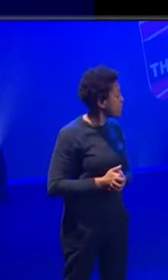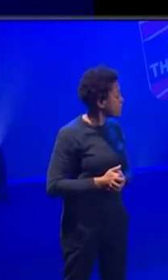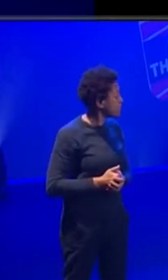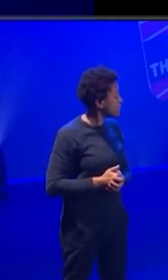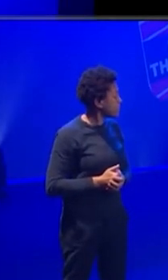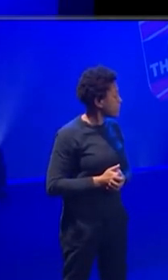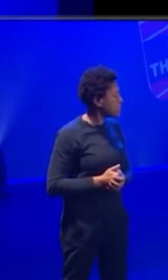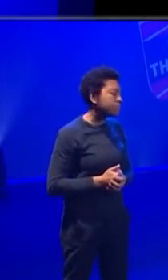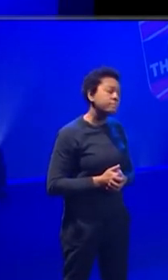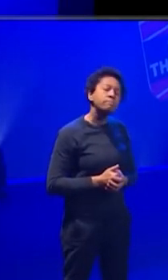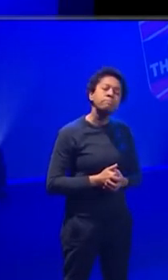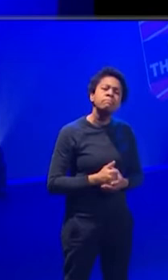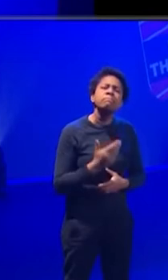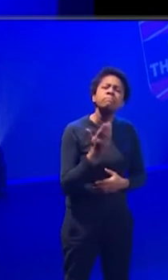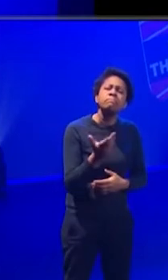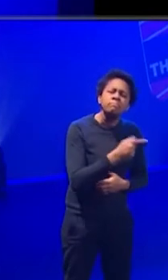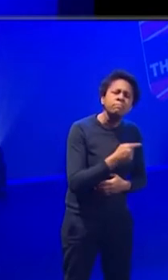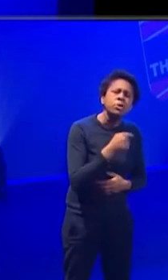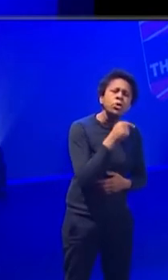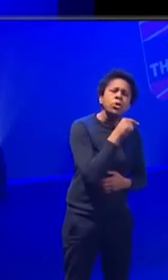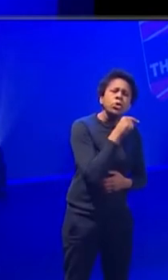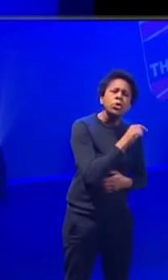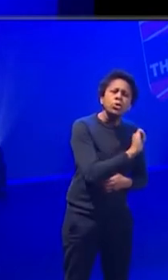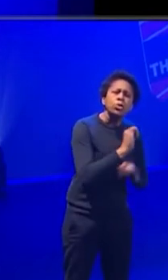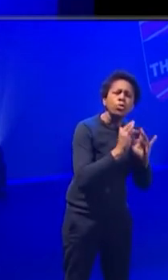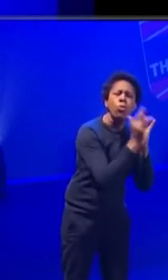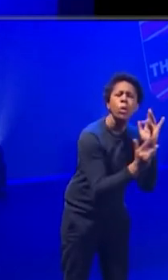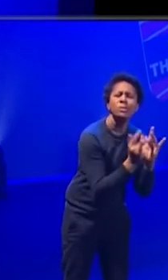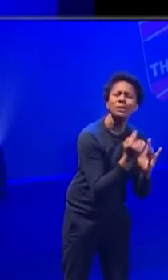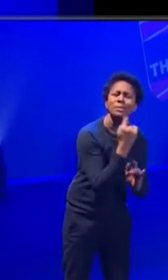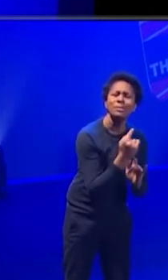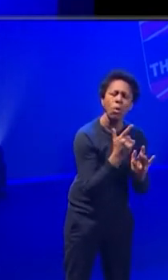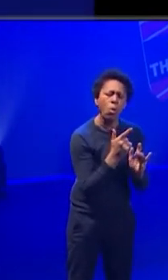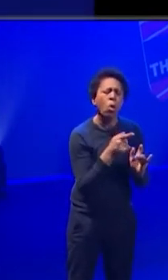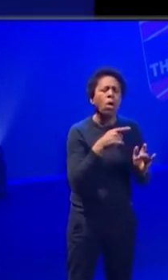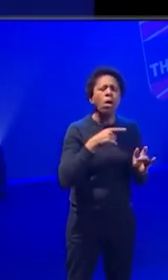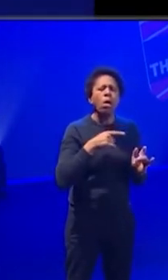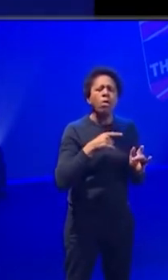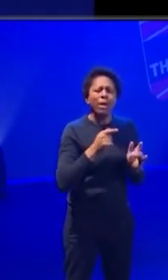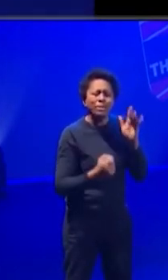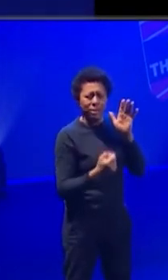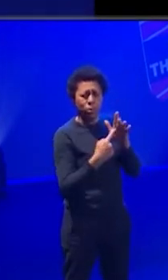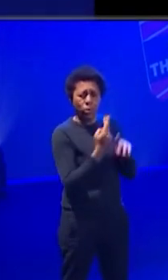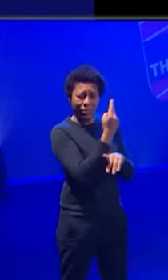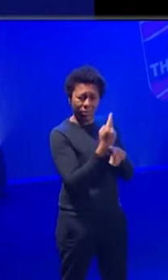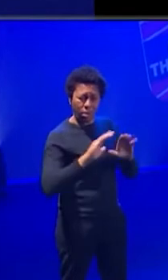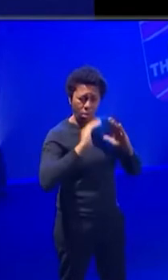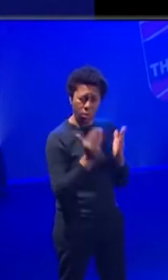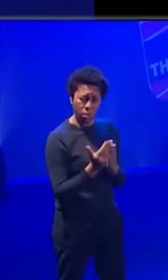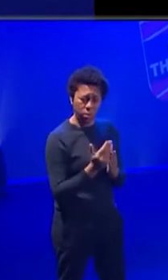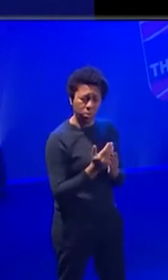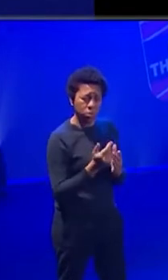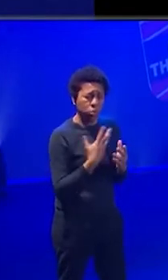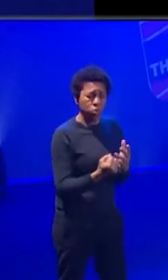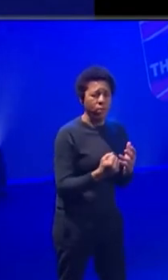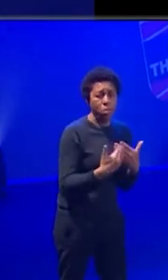And Premal, on your website you say it's critical for art and culture to reach a wider community. And it's made for everyone, for everyone, which